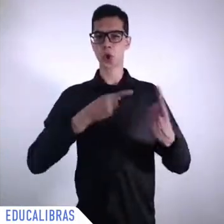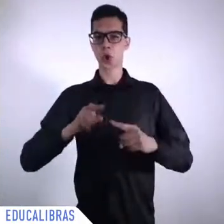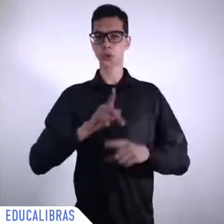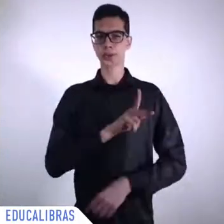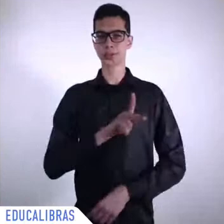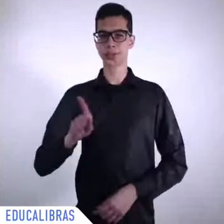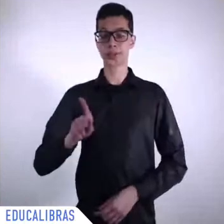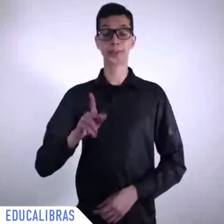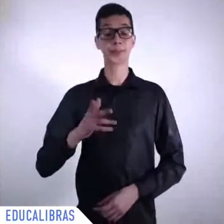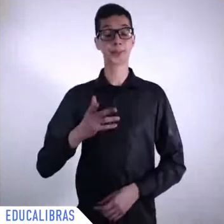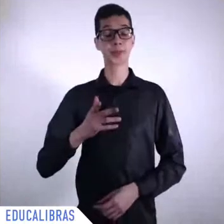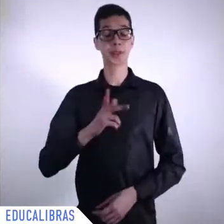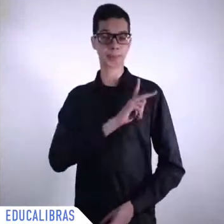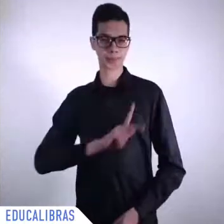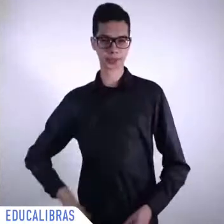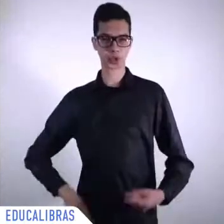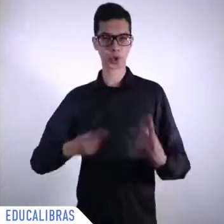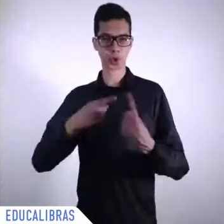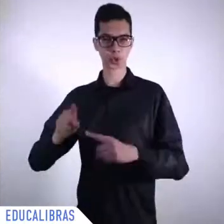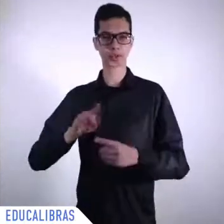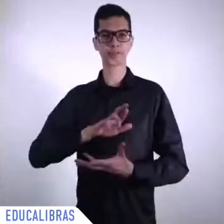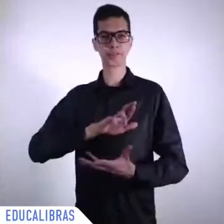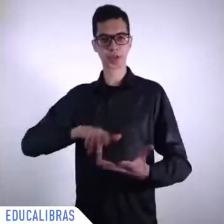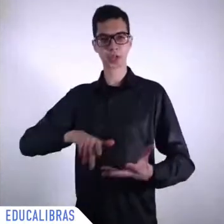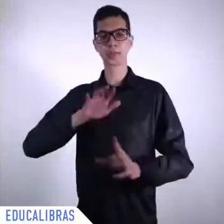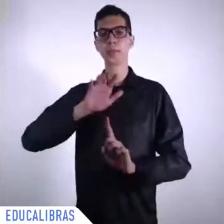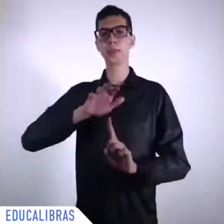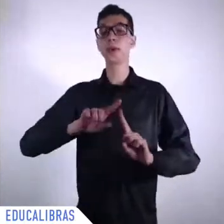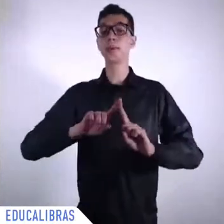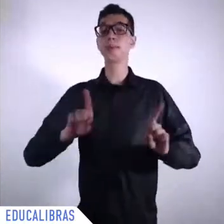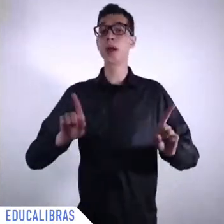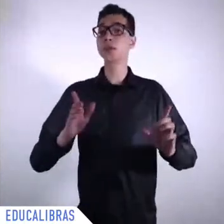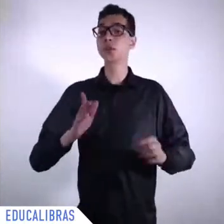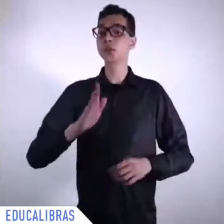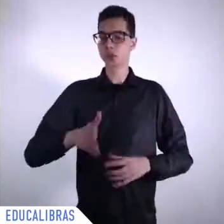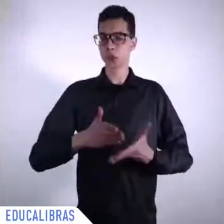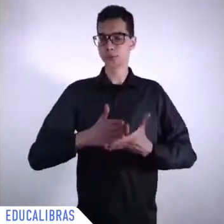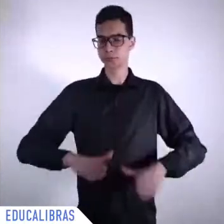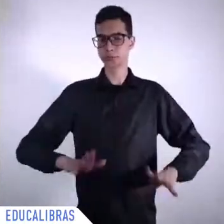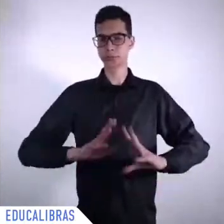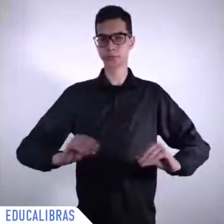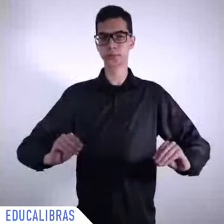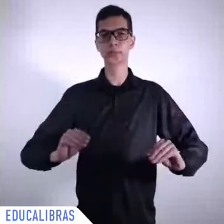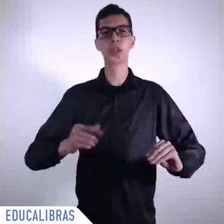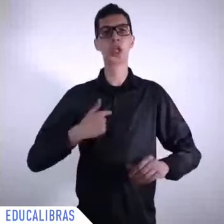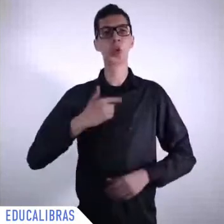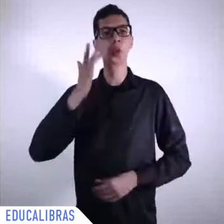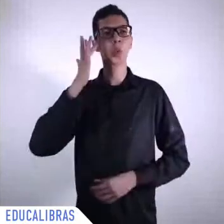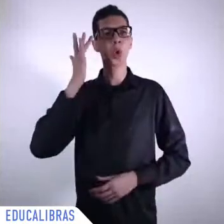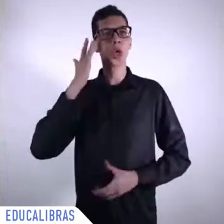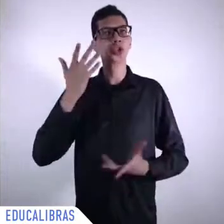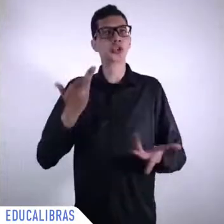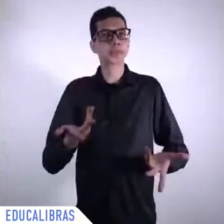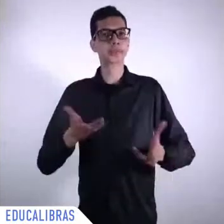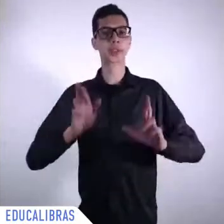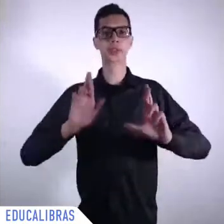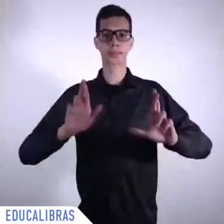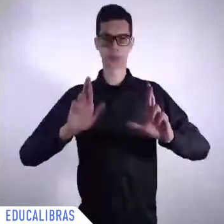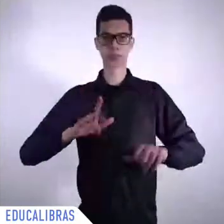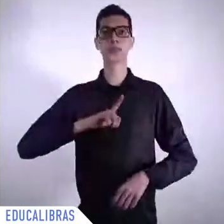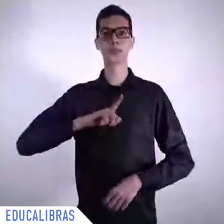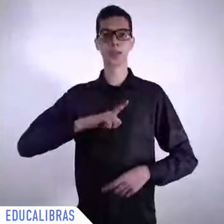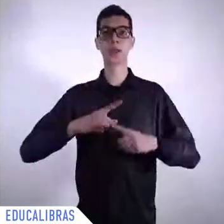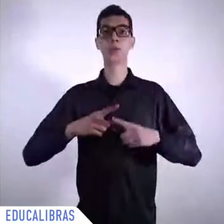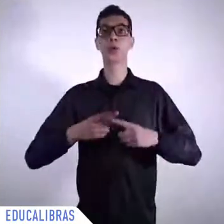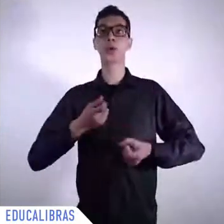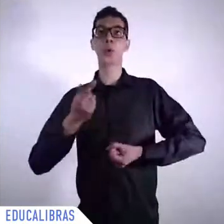some hope that things are changing. Some of these things have preceded the pandemic chronologically,